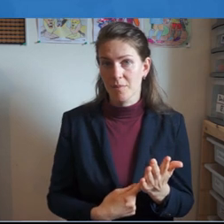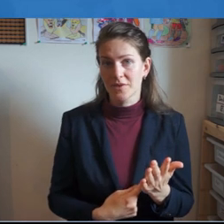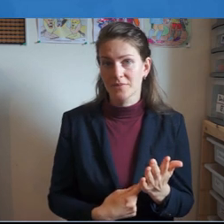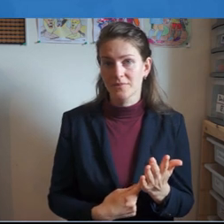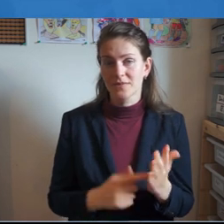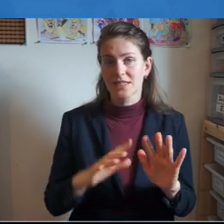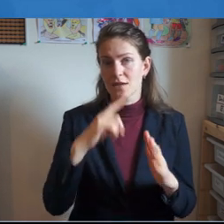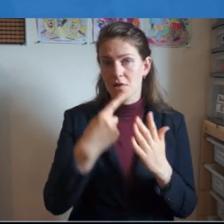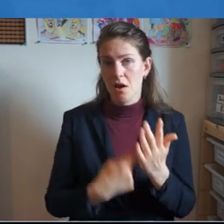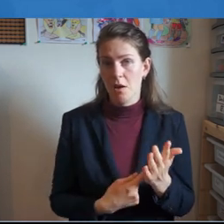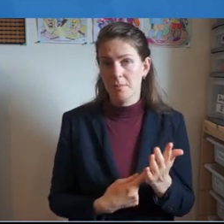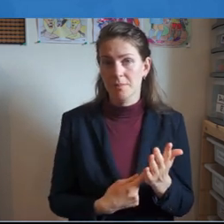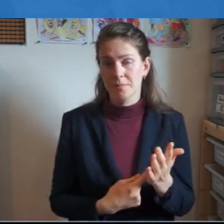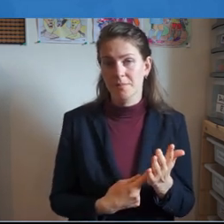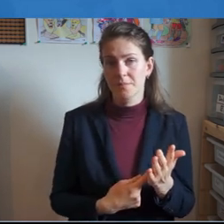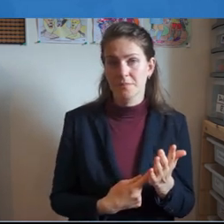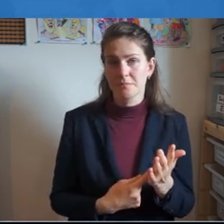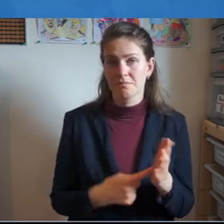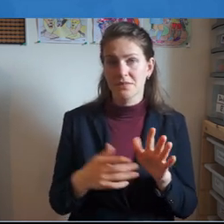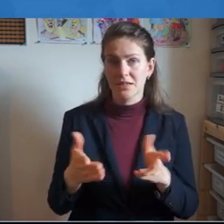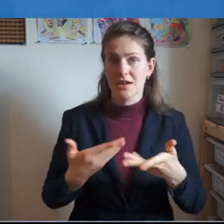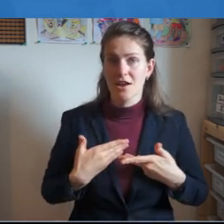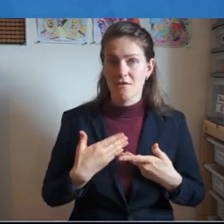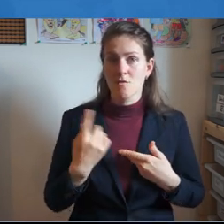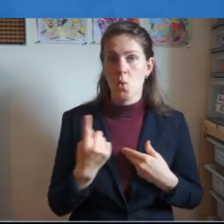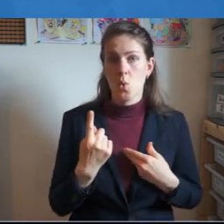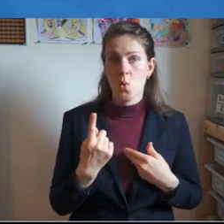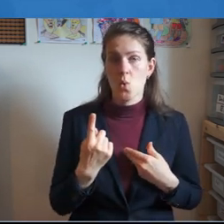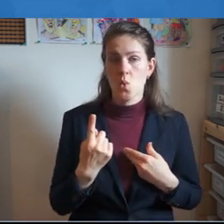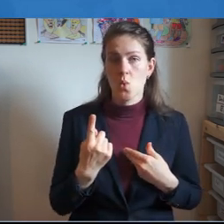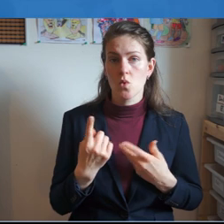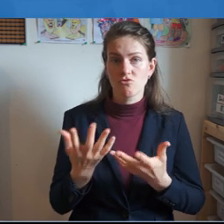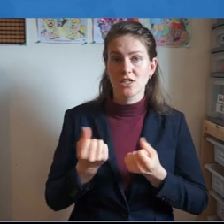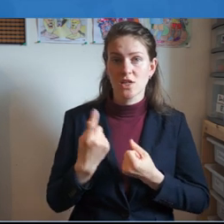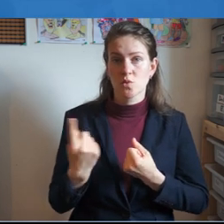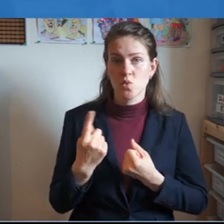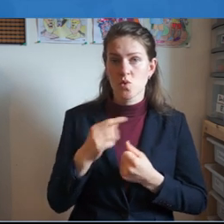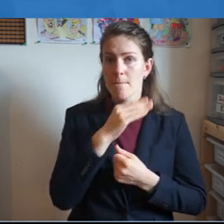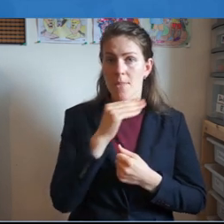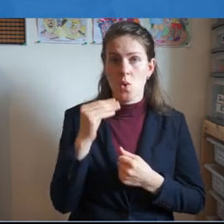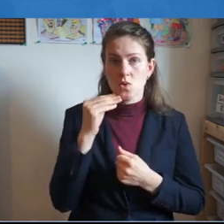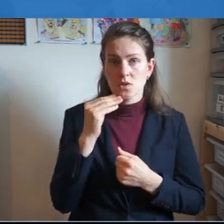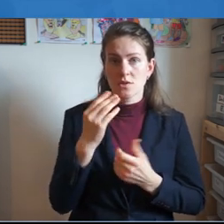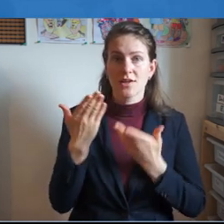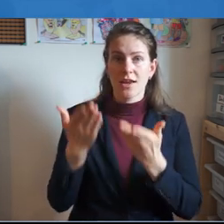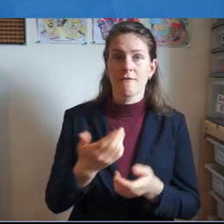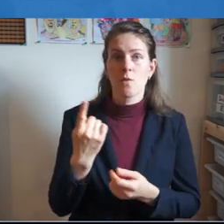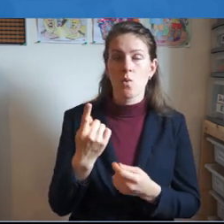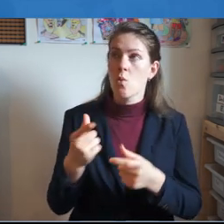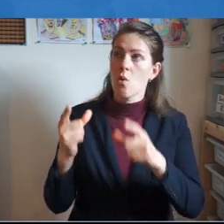were given to Moses by the Lord God when he called him up